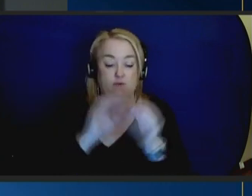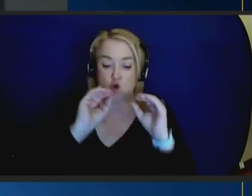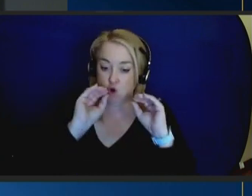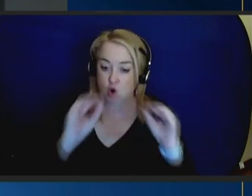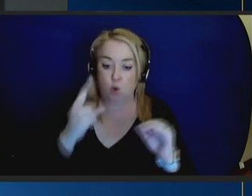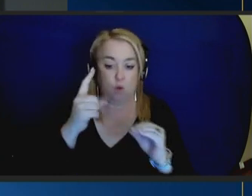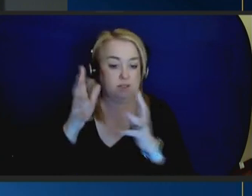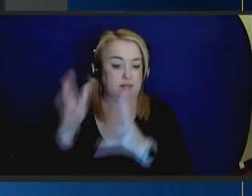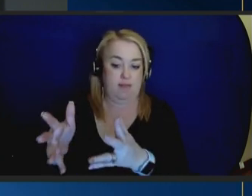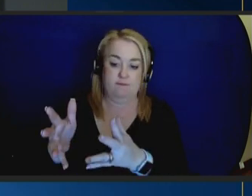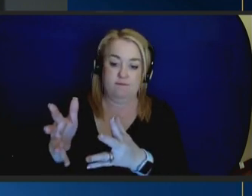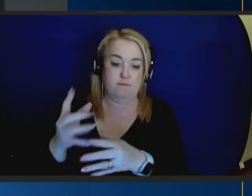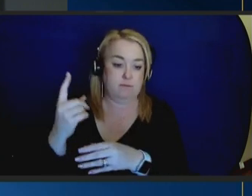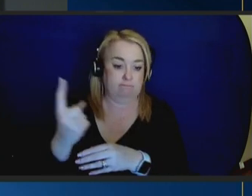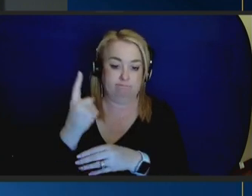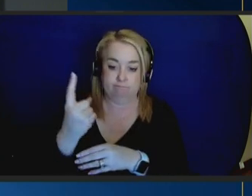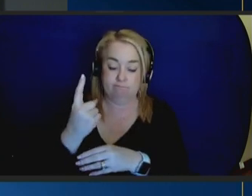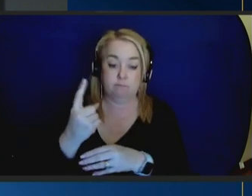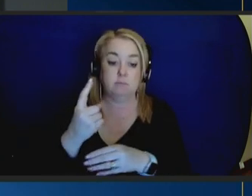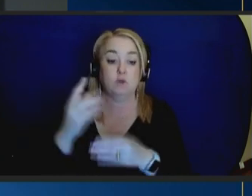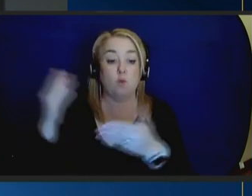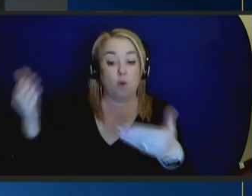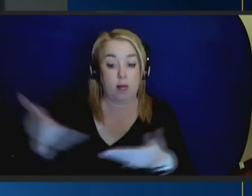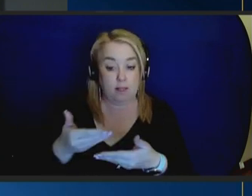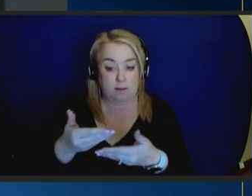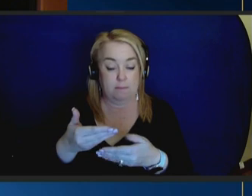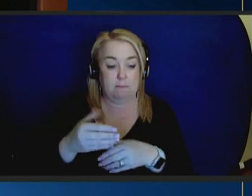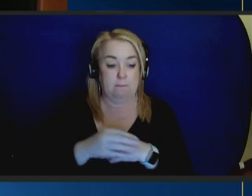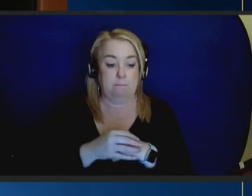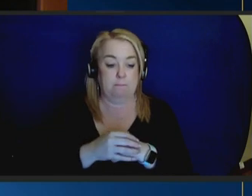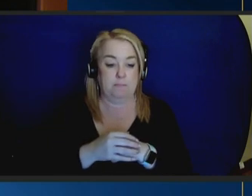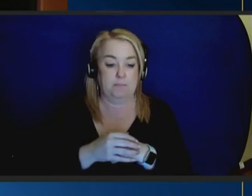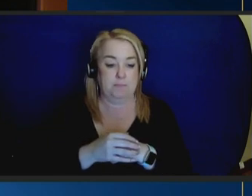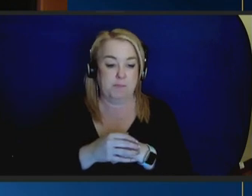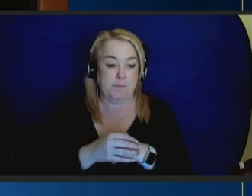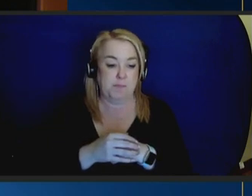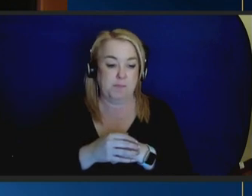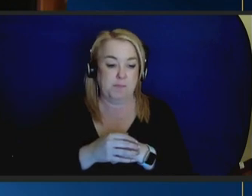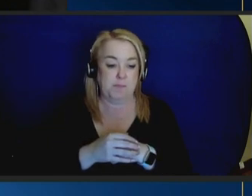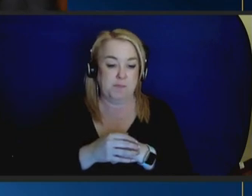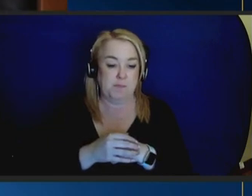Please join me in welcoming Secretary Javier Becerra, Executive